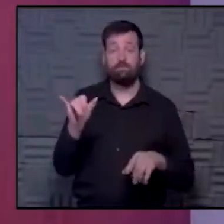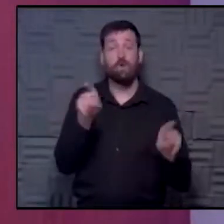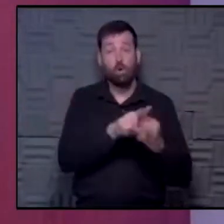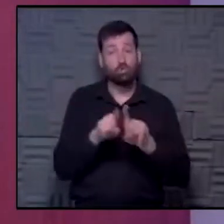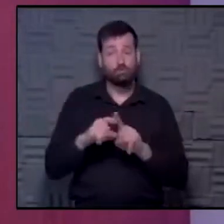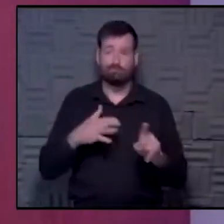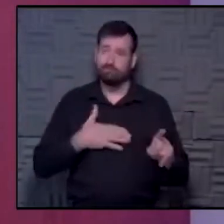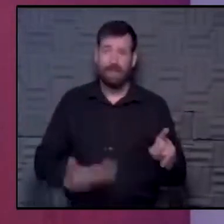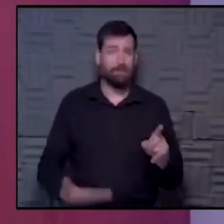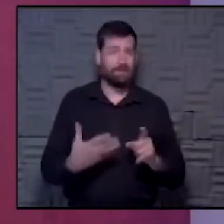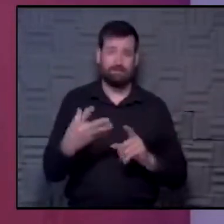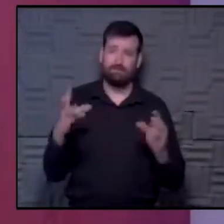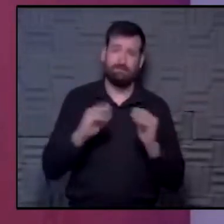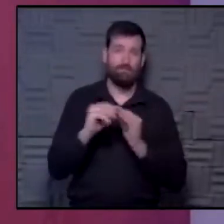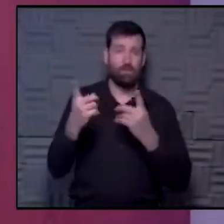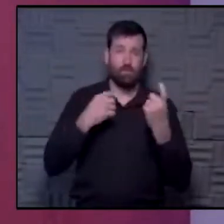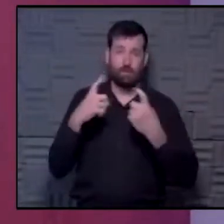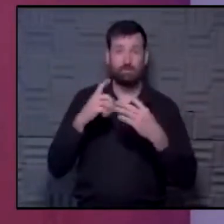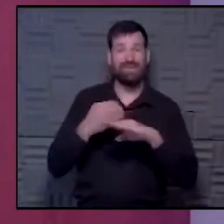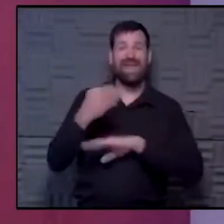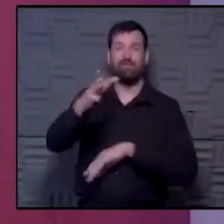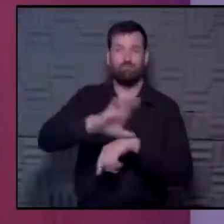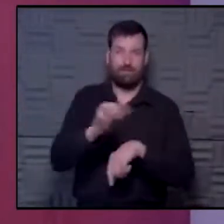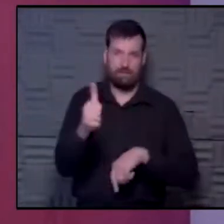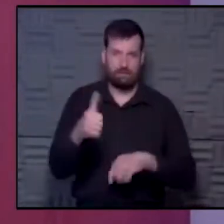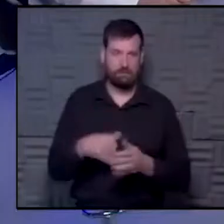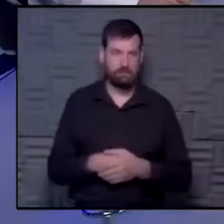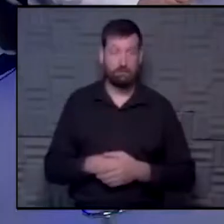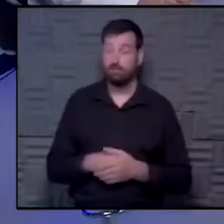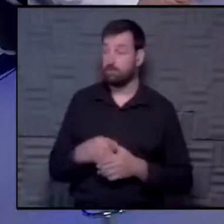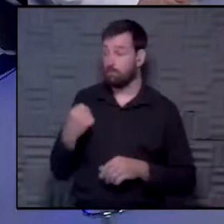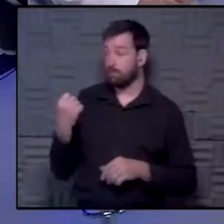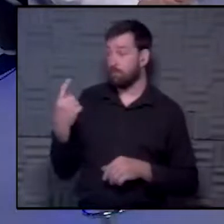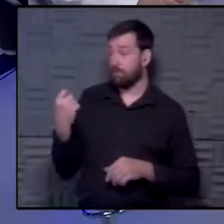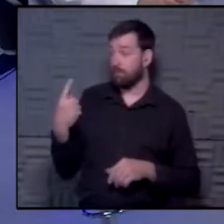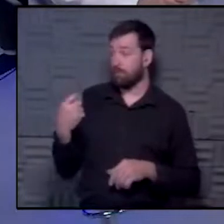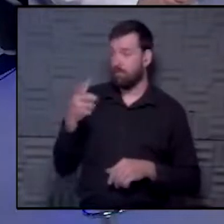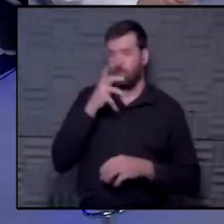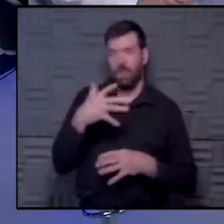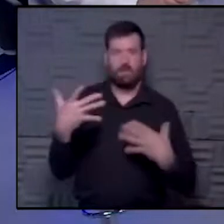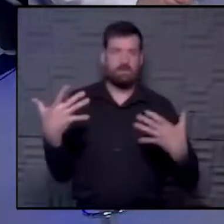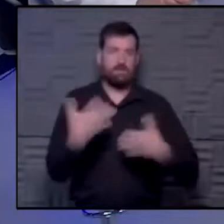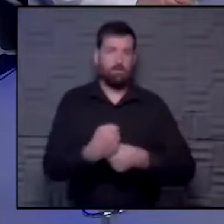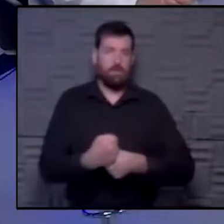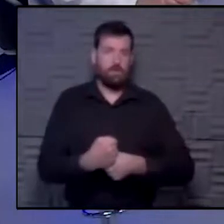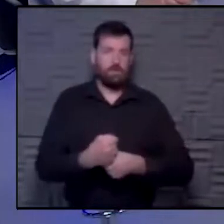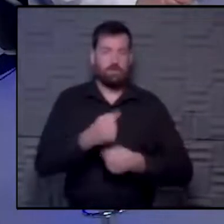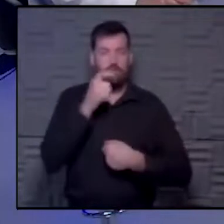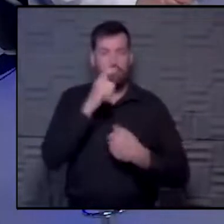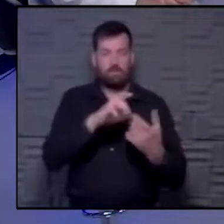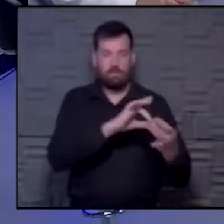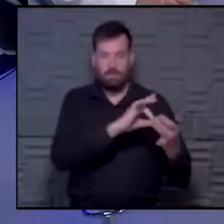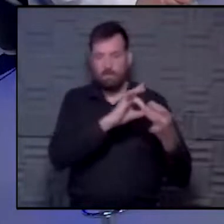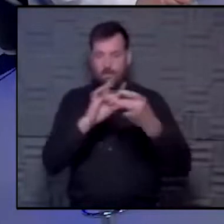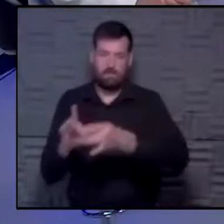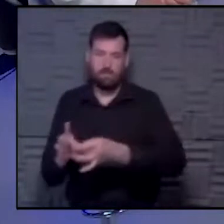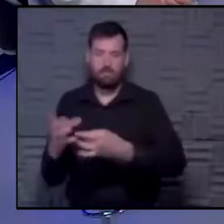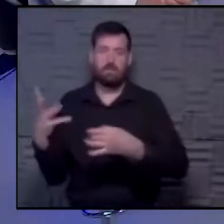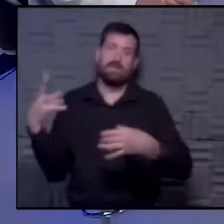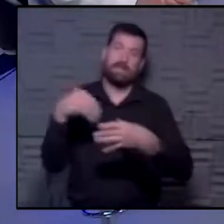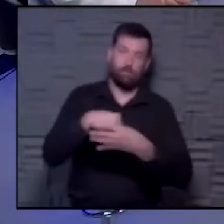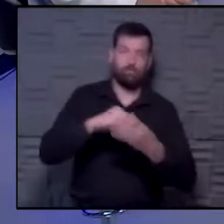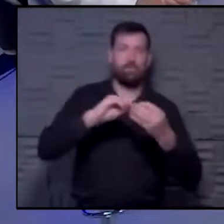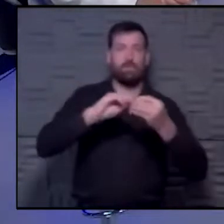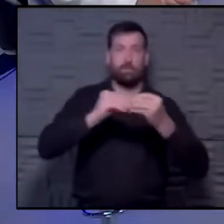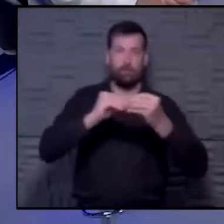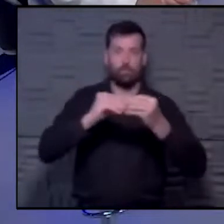we'll be happy to take additional questions related to that after 10. Right. And at 11, we'll do a summary. And we're going to link and include the numbers in